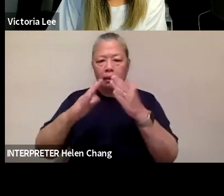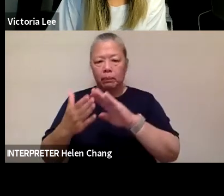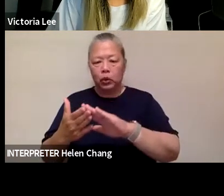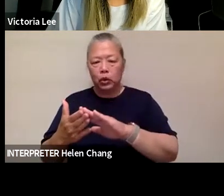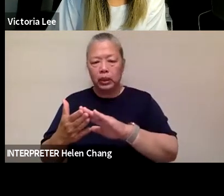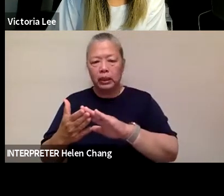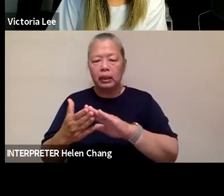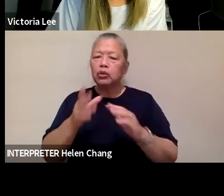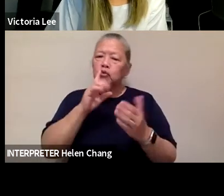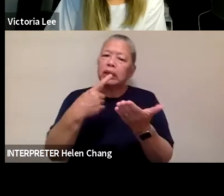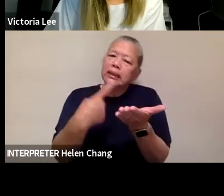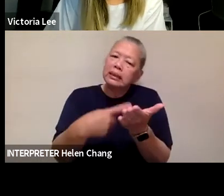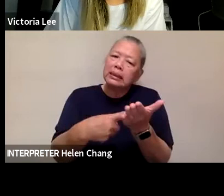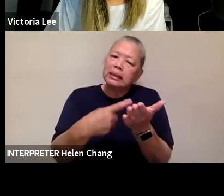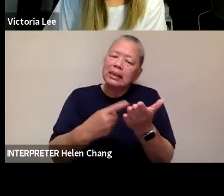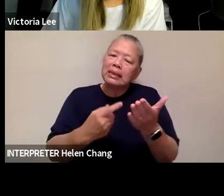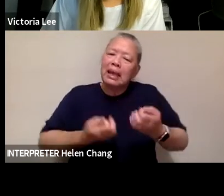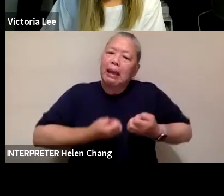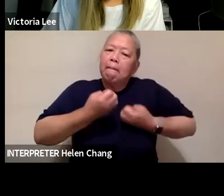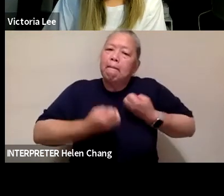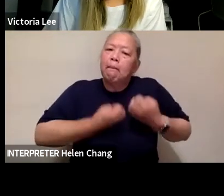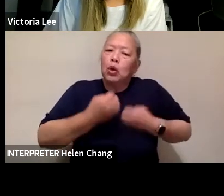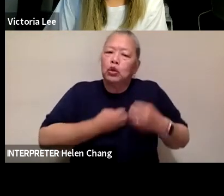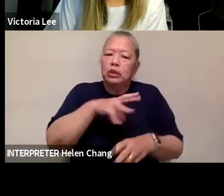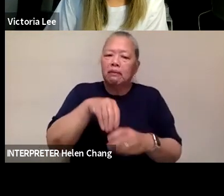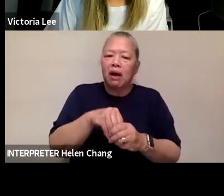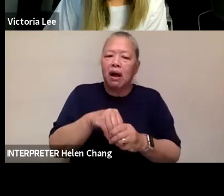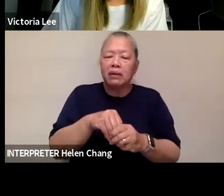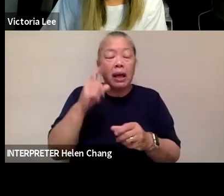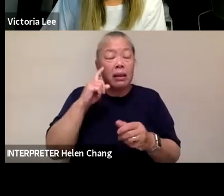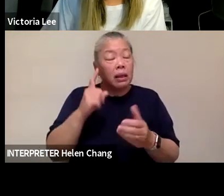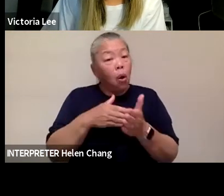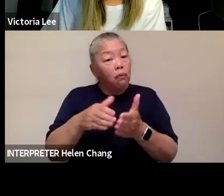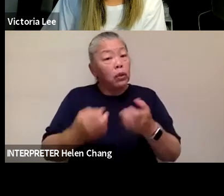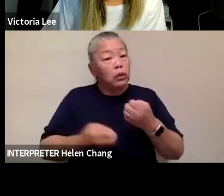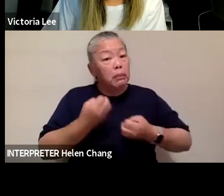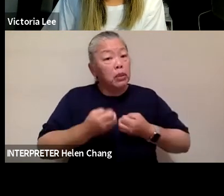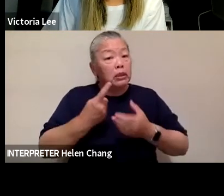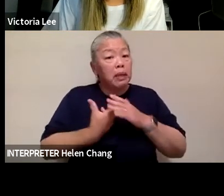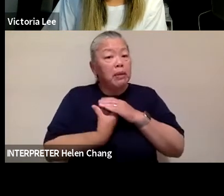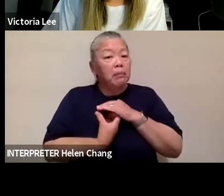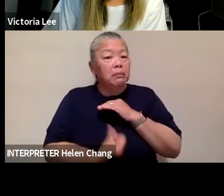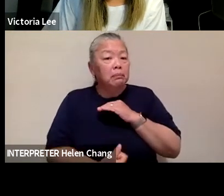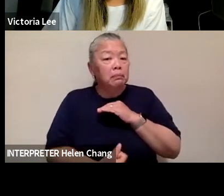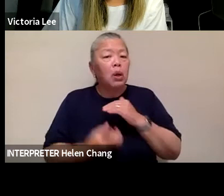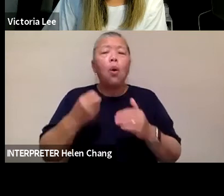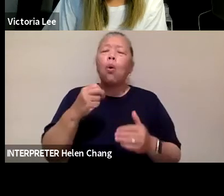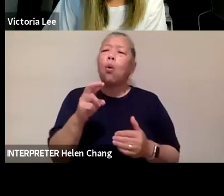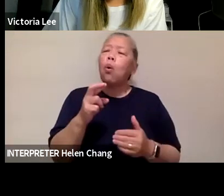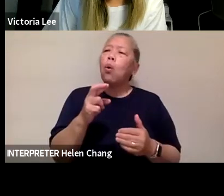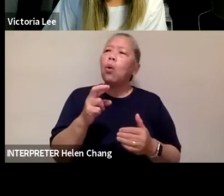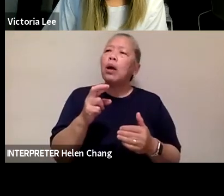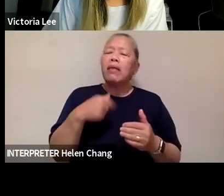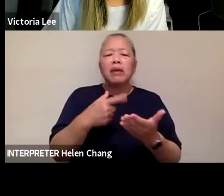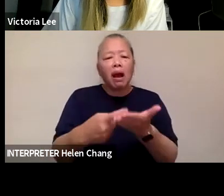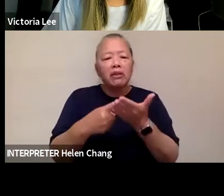emotions that I think a lot have been maybe like suppressed or they're uncomfortable conversations that we have, um, that we